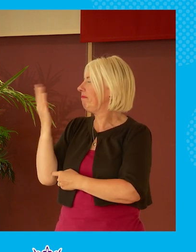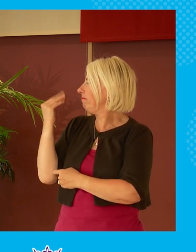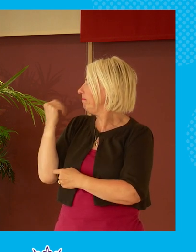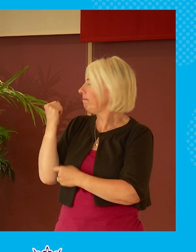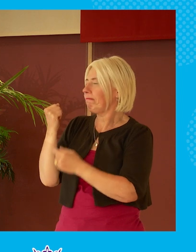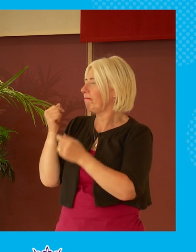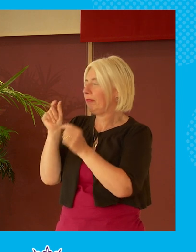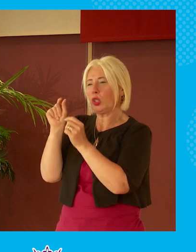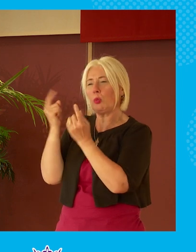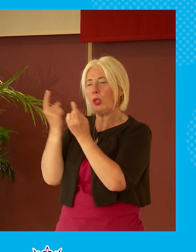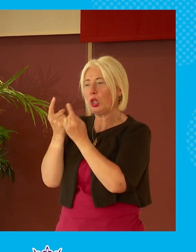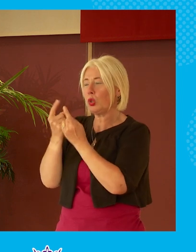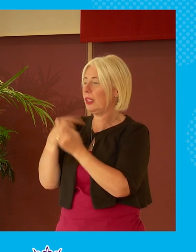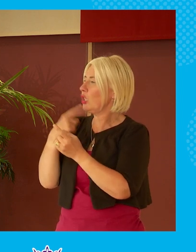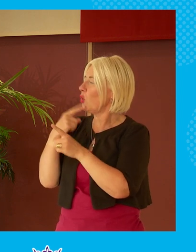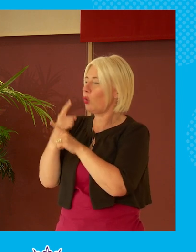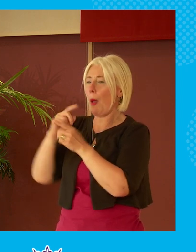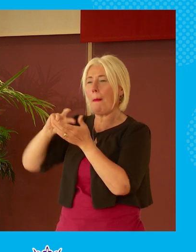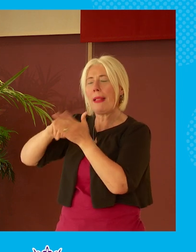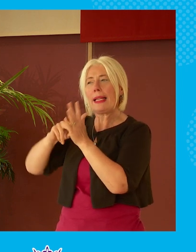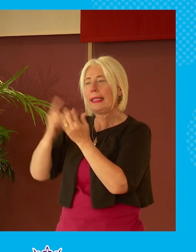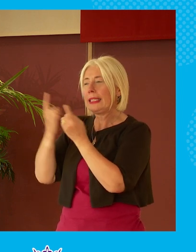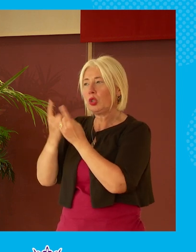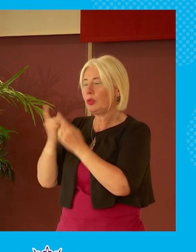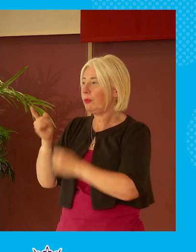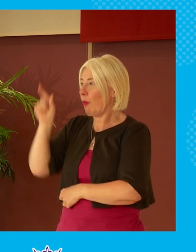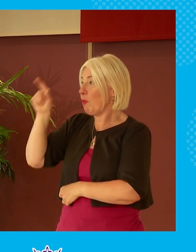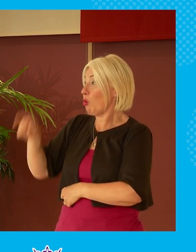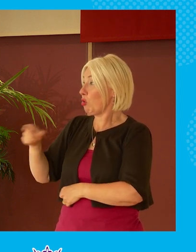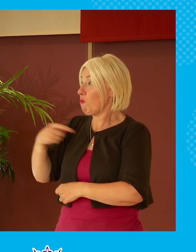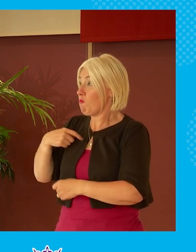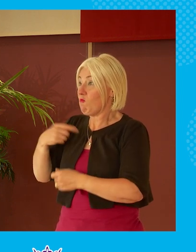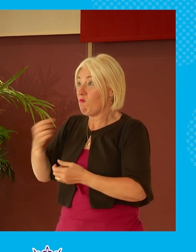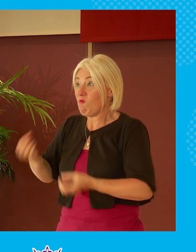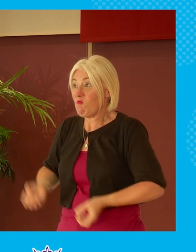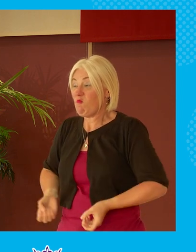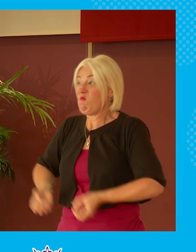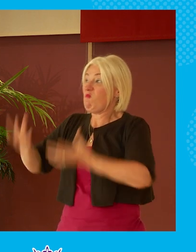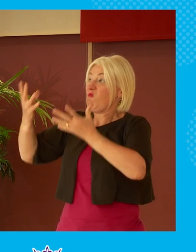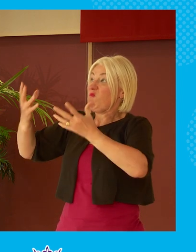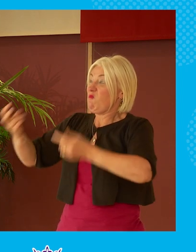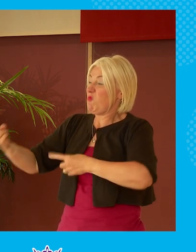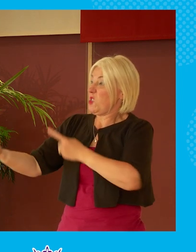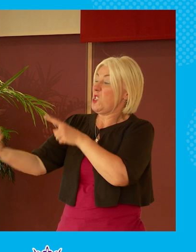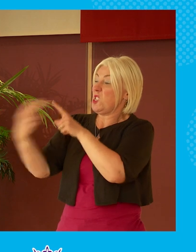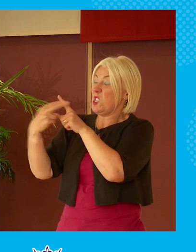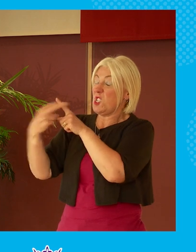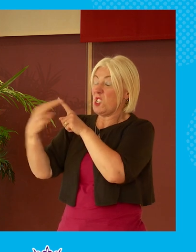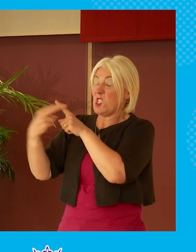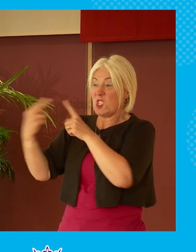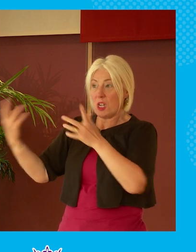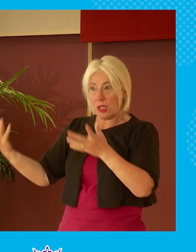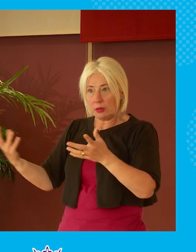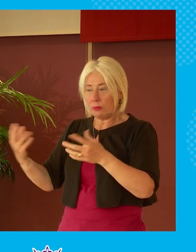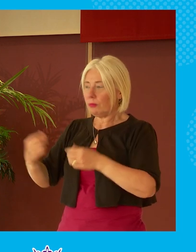i was making a point about a planning issue and somebody actually made a horrific very aggressive you know counter you know